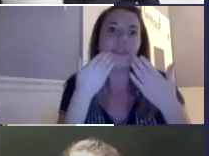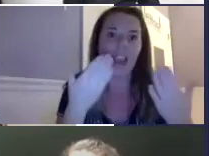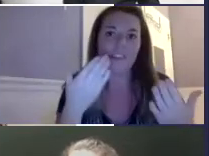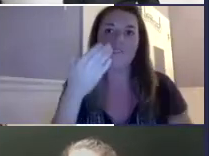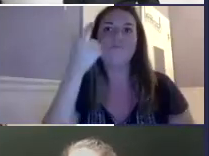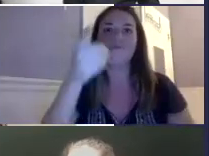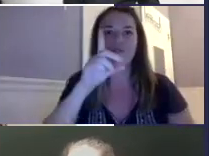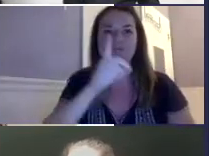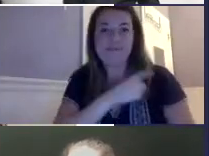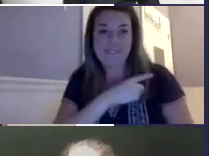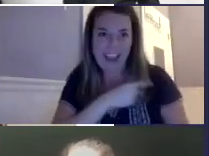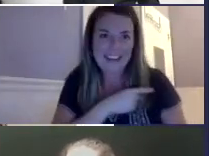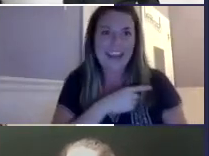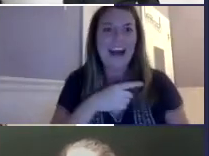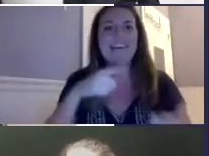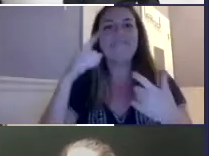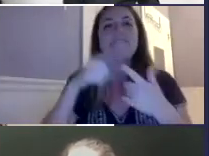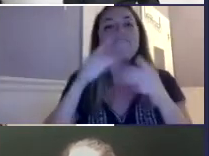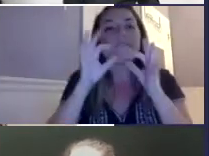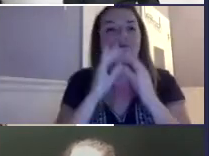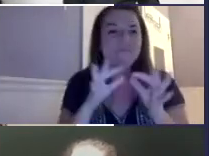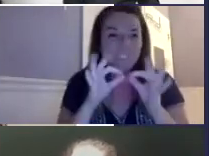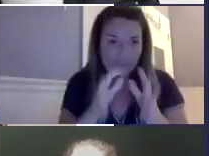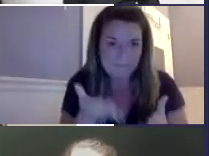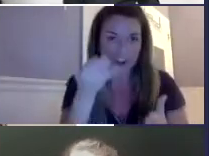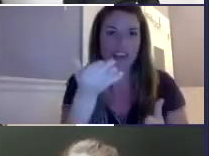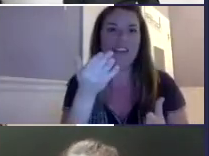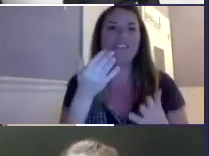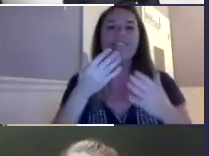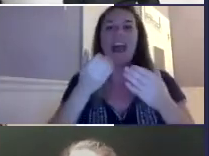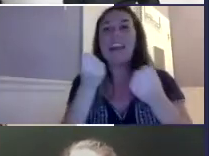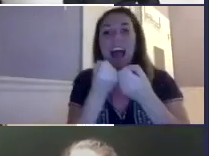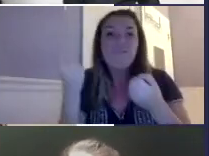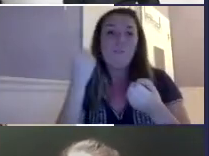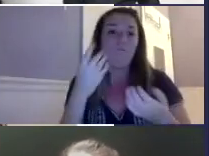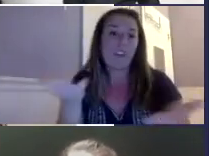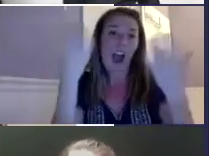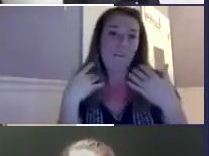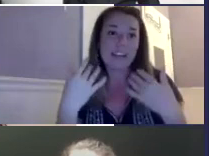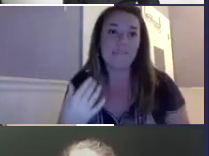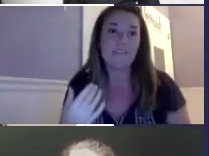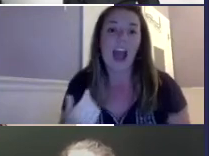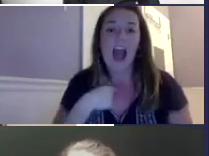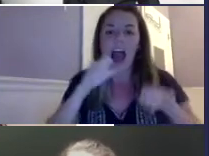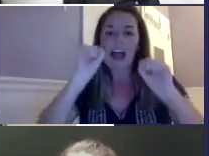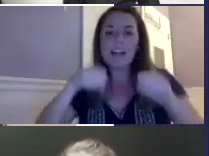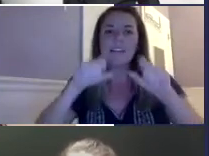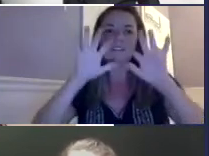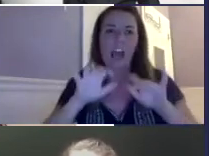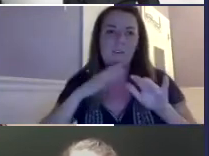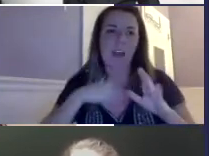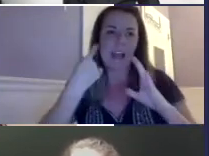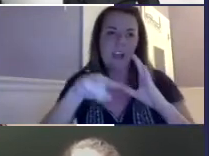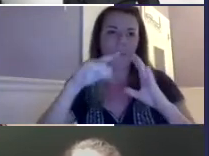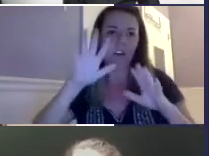So yeah, I just want to, and again, I just want to say thank you. Thank you to Dr. Rasseter and thank you to the interpreters and thank you to everyone who came today.